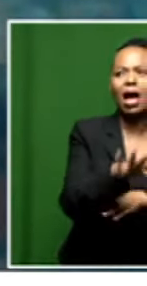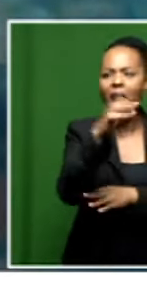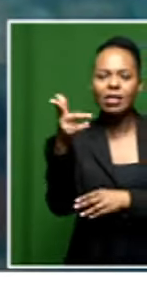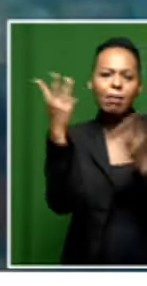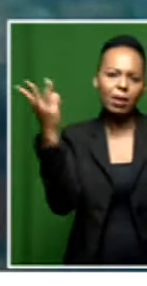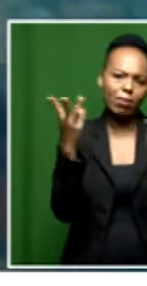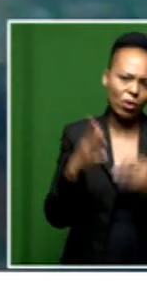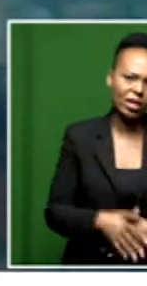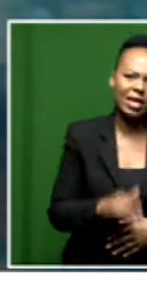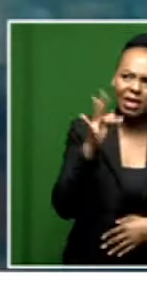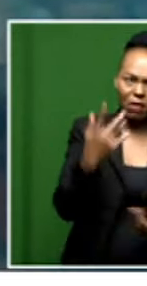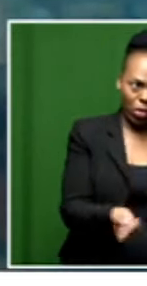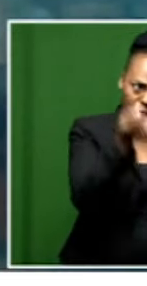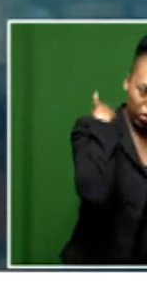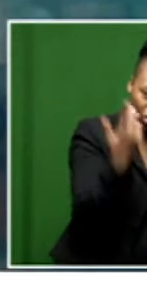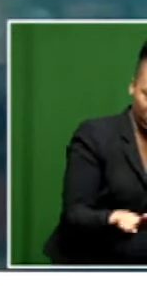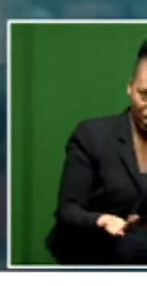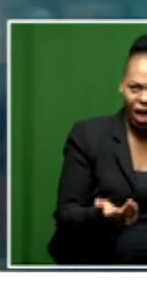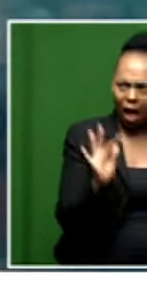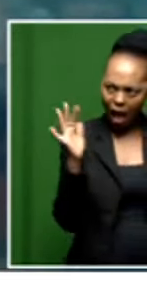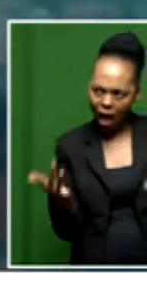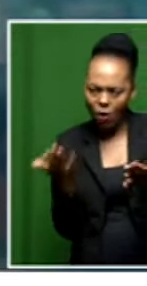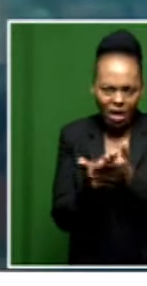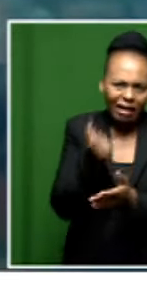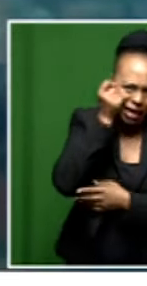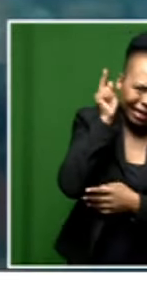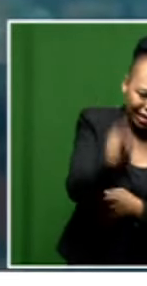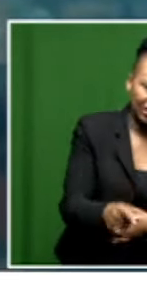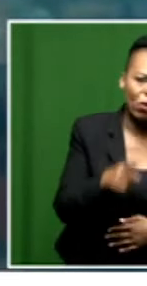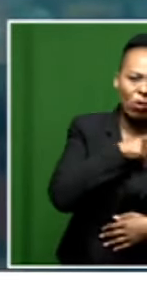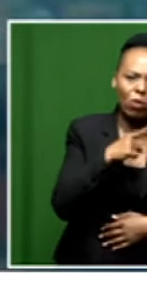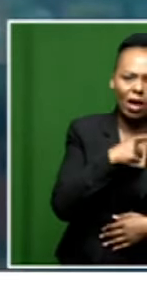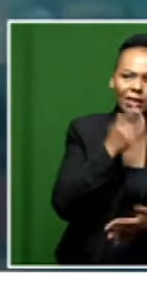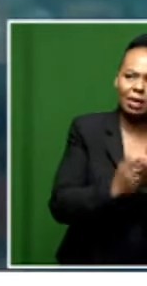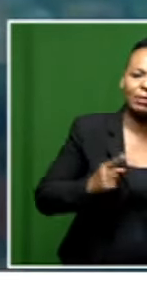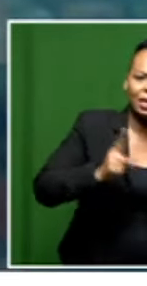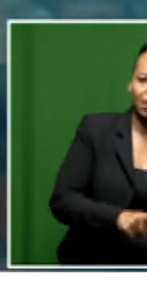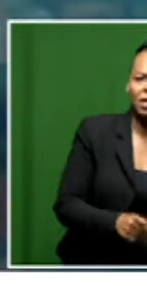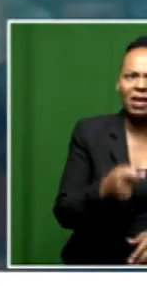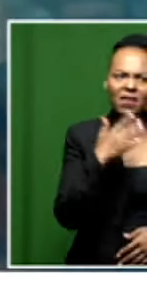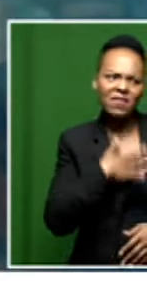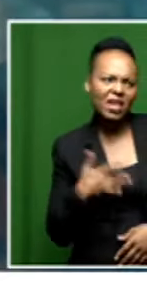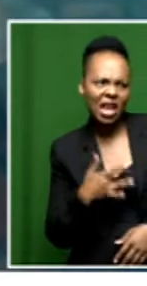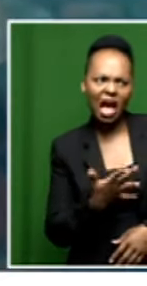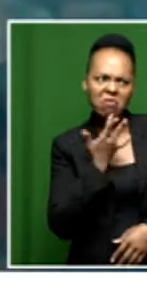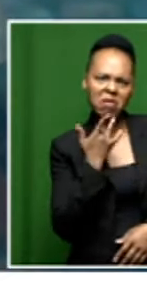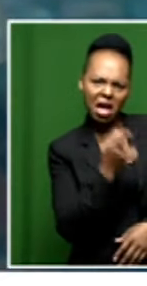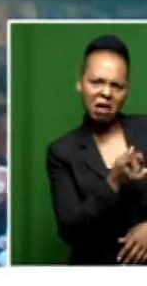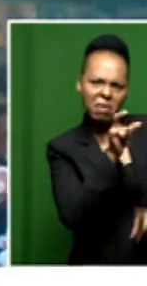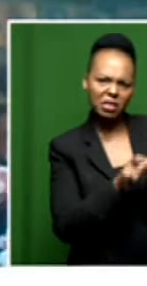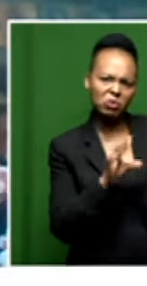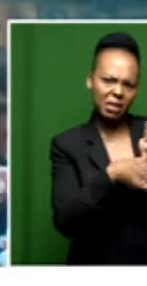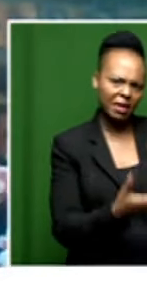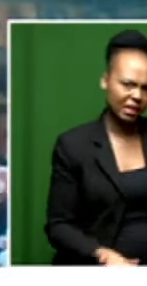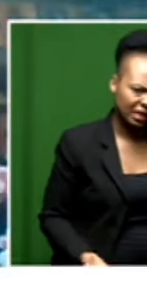people. If they don't understand it, whatever they do, it ends up being biased against persons with disabilities. Have